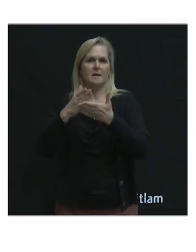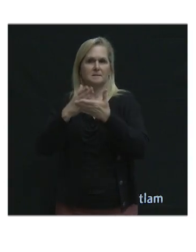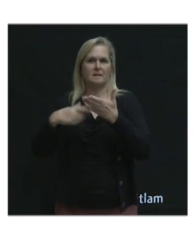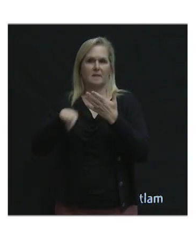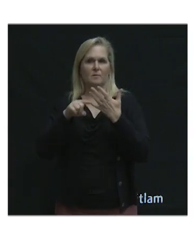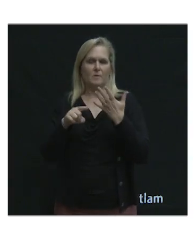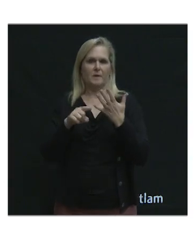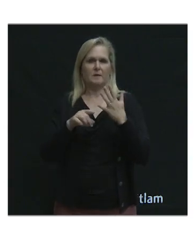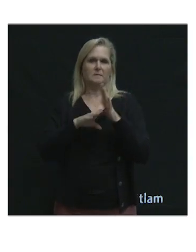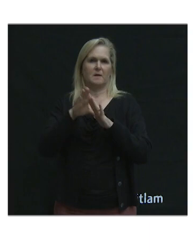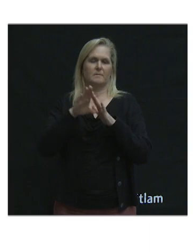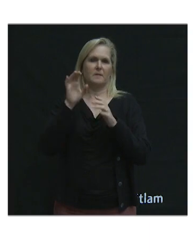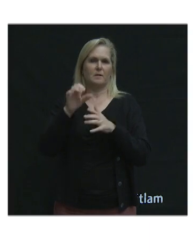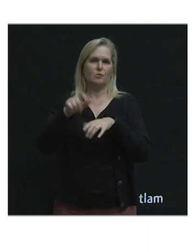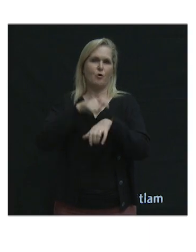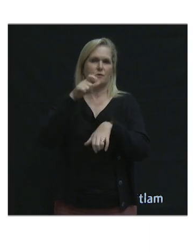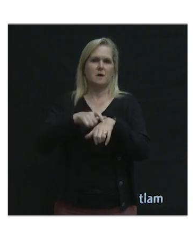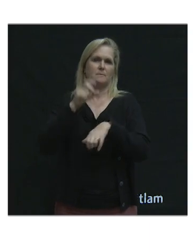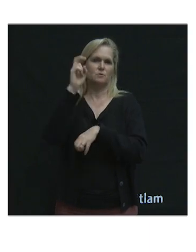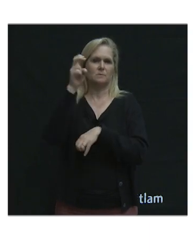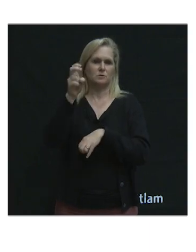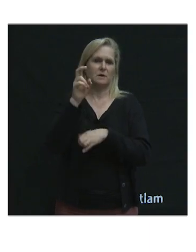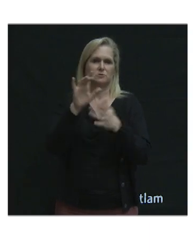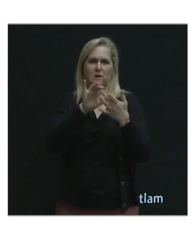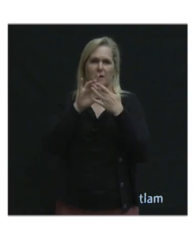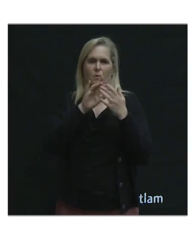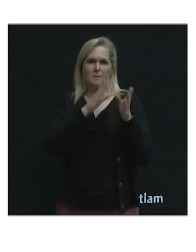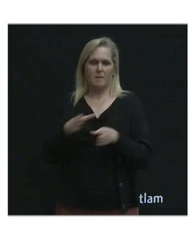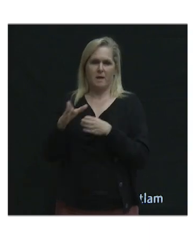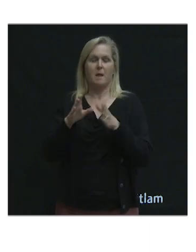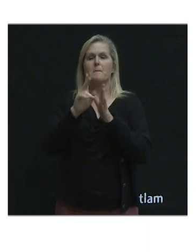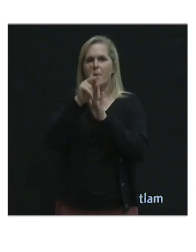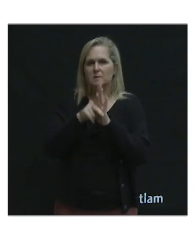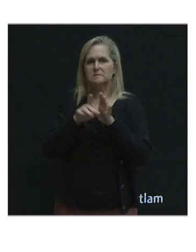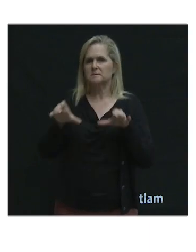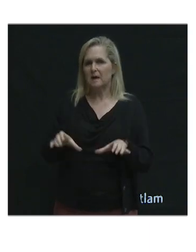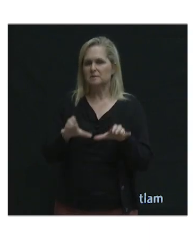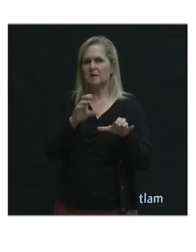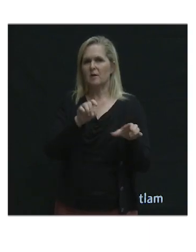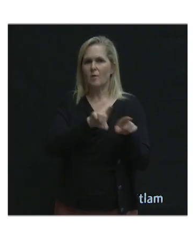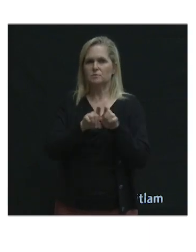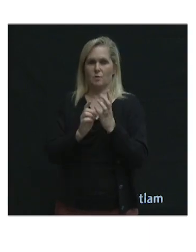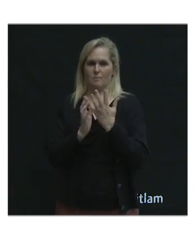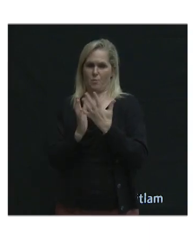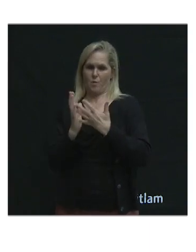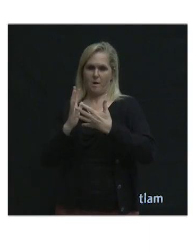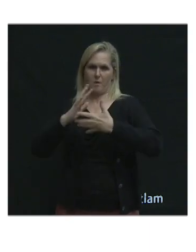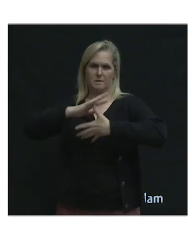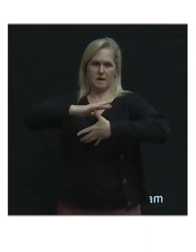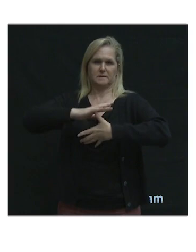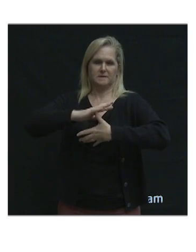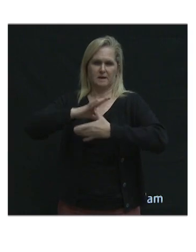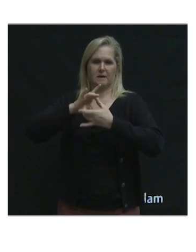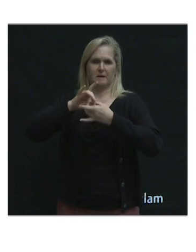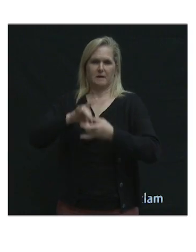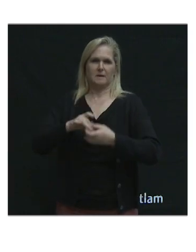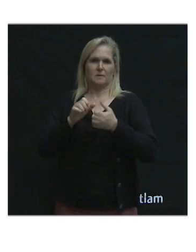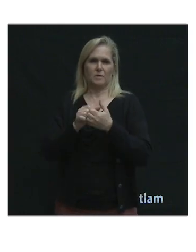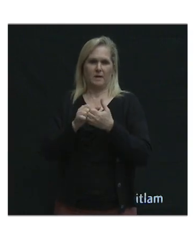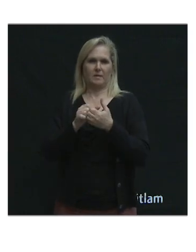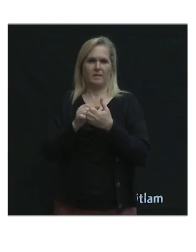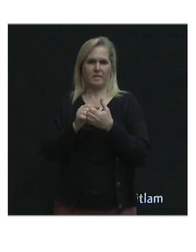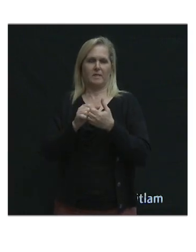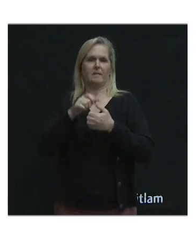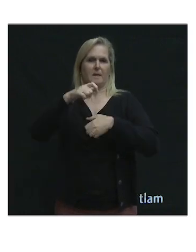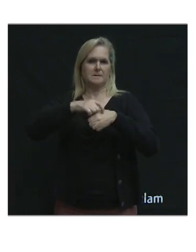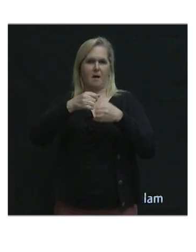long-term transportation network, uh, plans, policies, and actions, and then prioritizing them based on short, medium, long